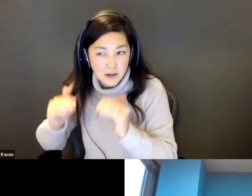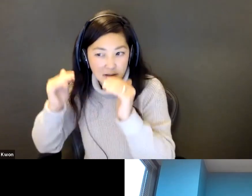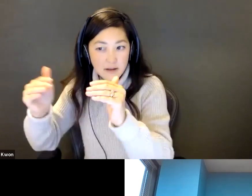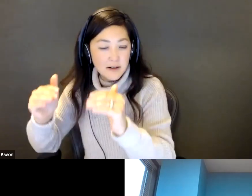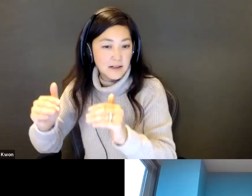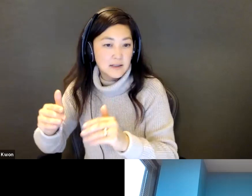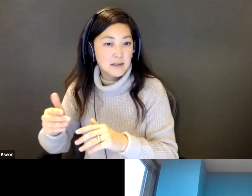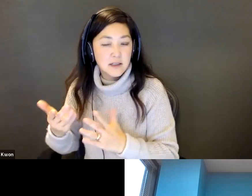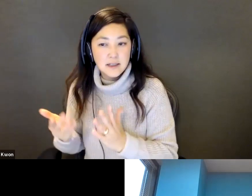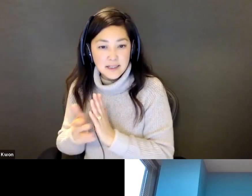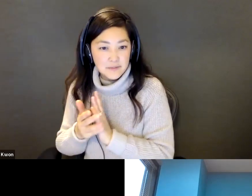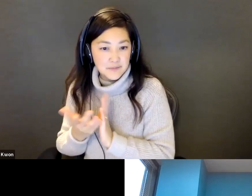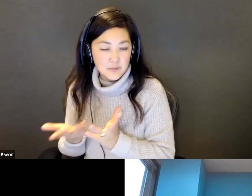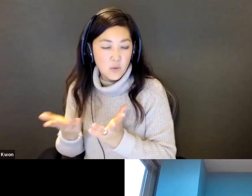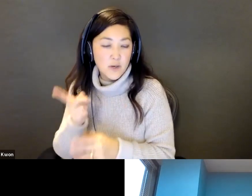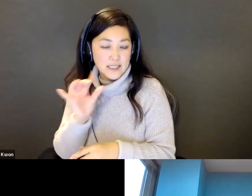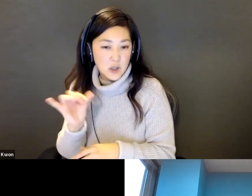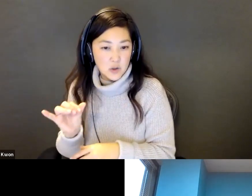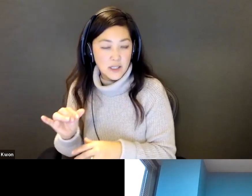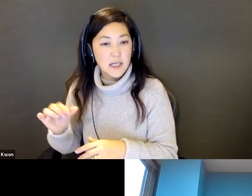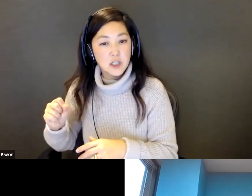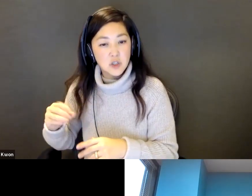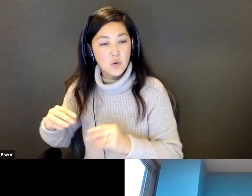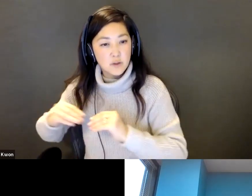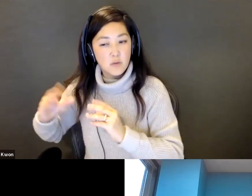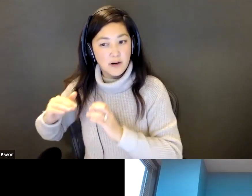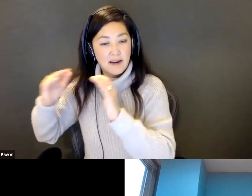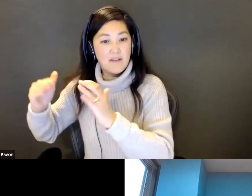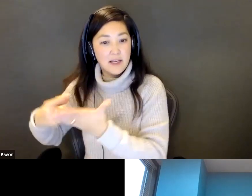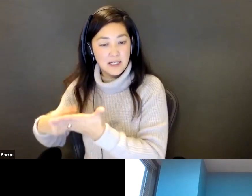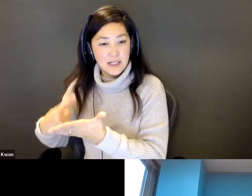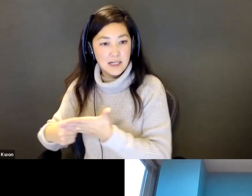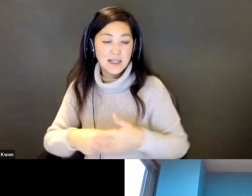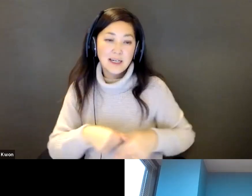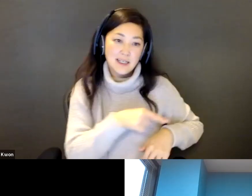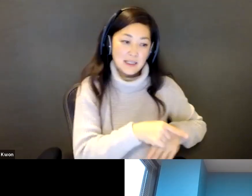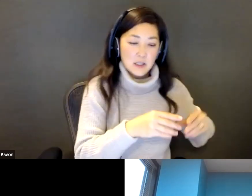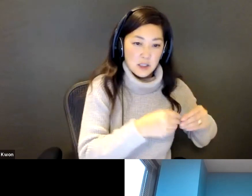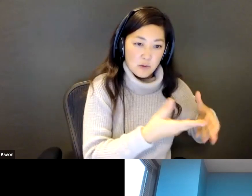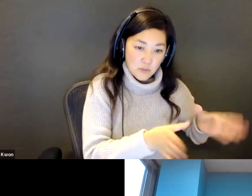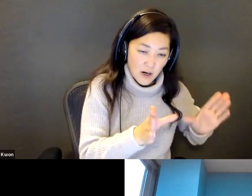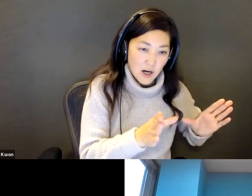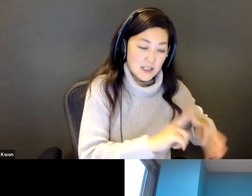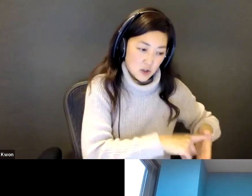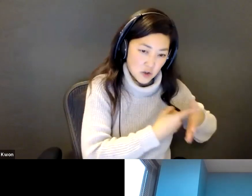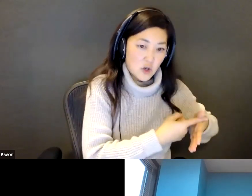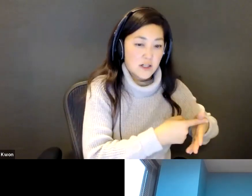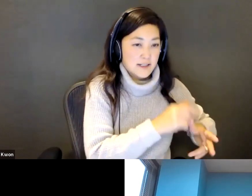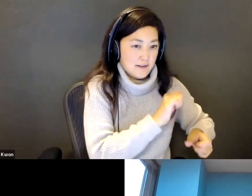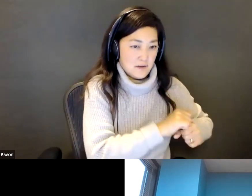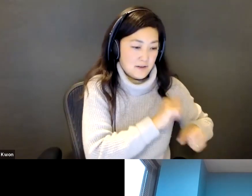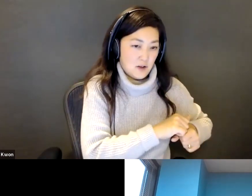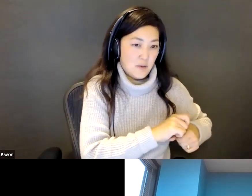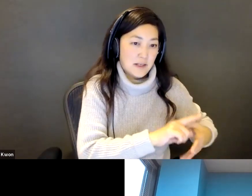leadership look like. So it's a little bit more of an advanced conversation and say more of a broad career oriented